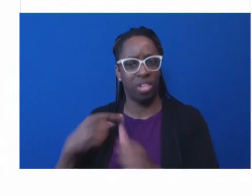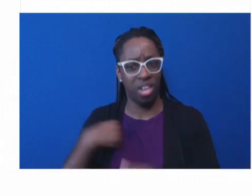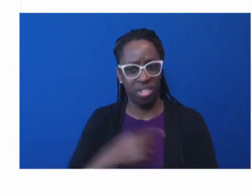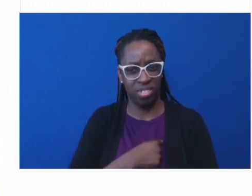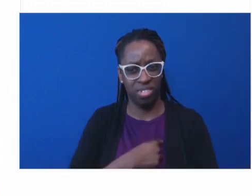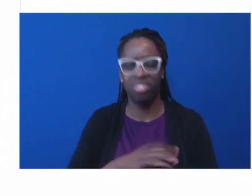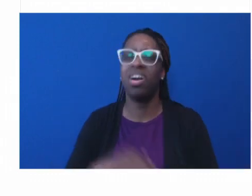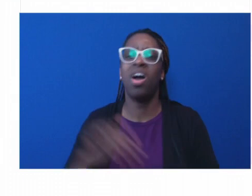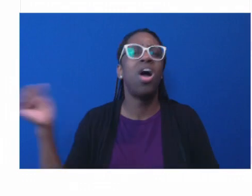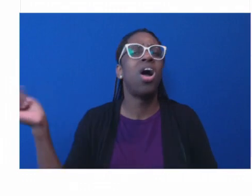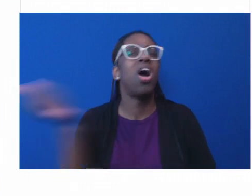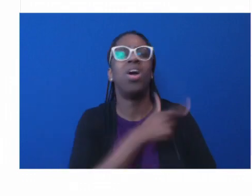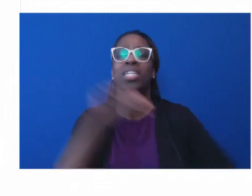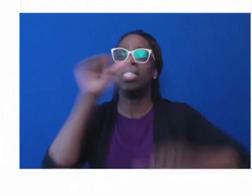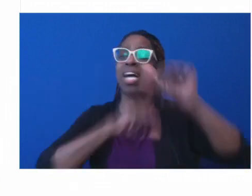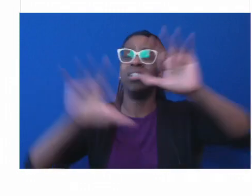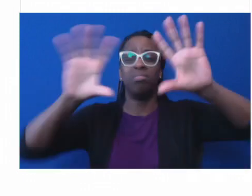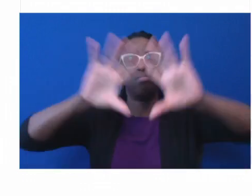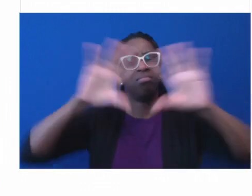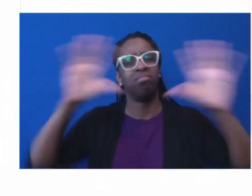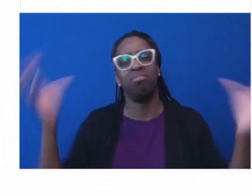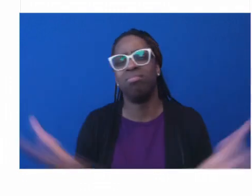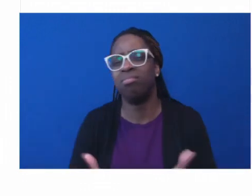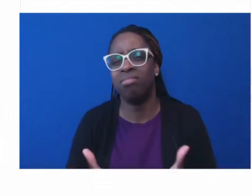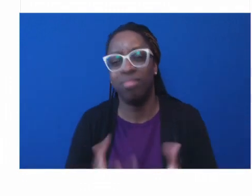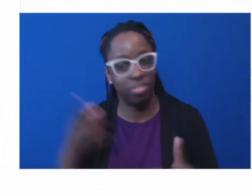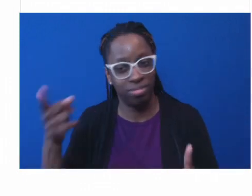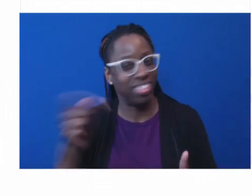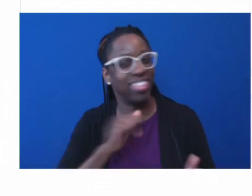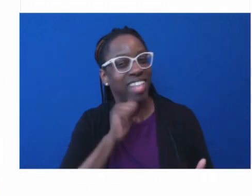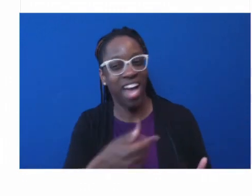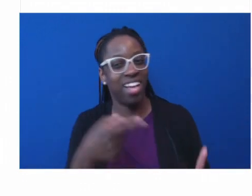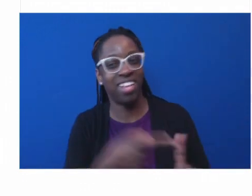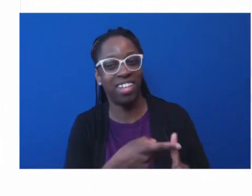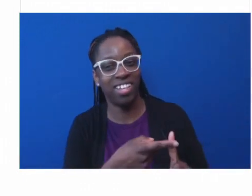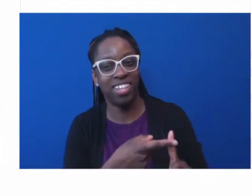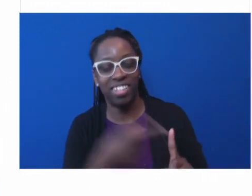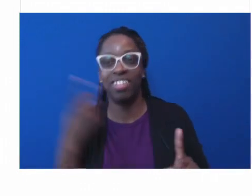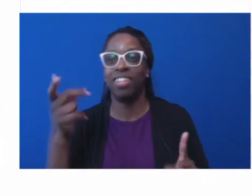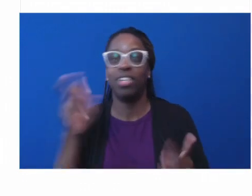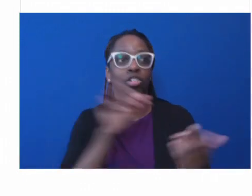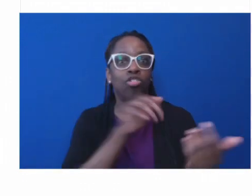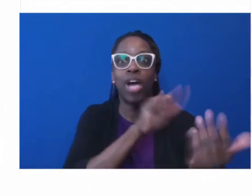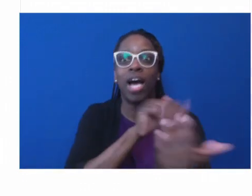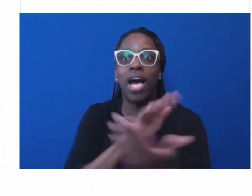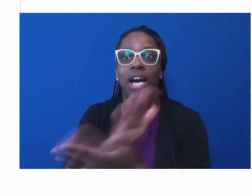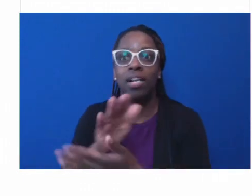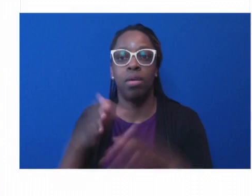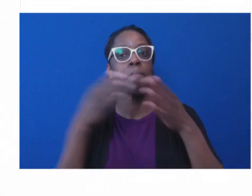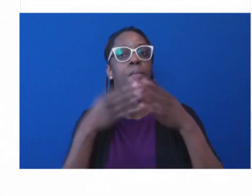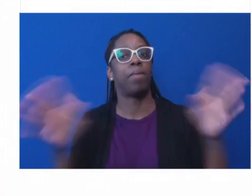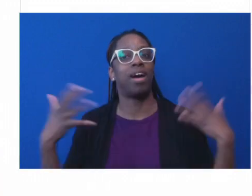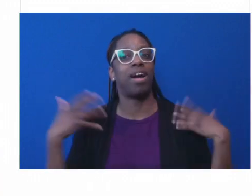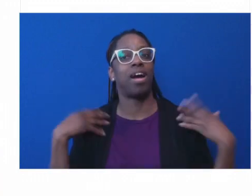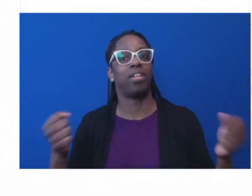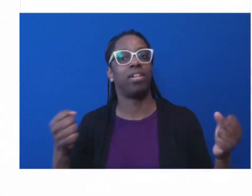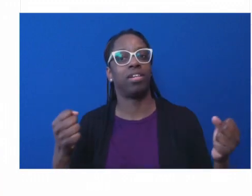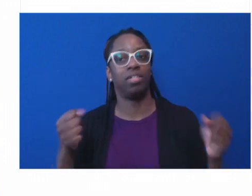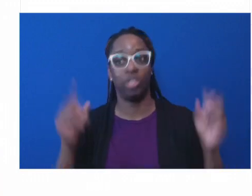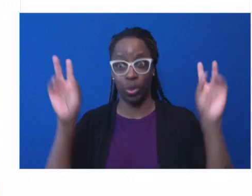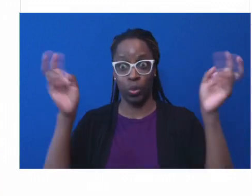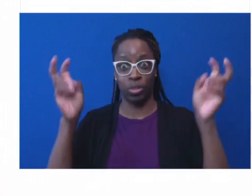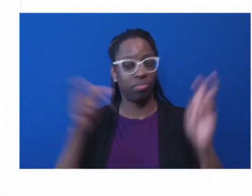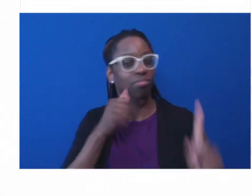health issues. It's community to community, people to people, engagement to engagement, and the necessary